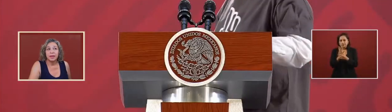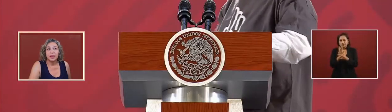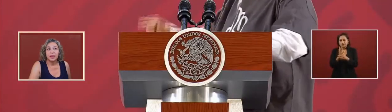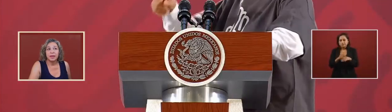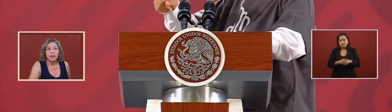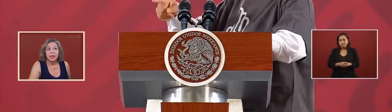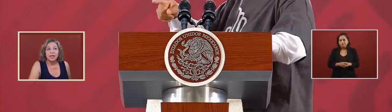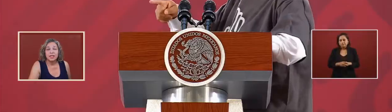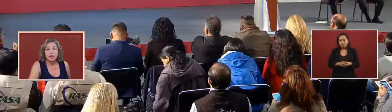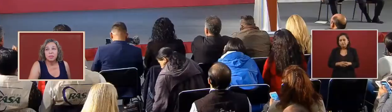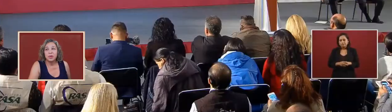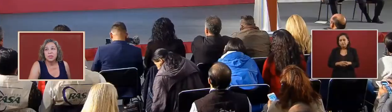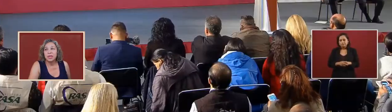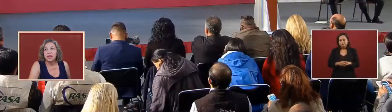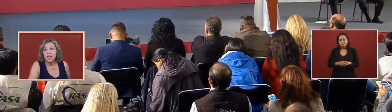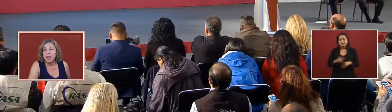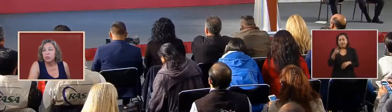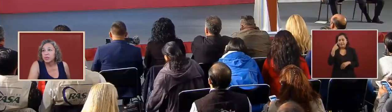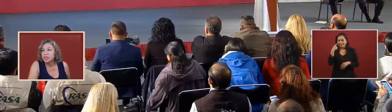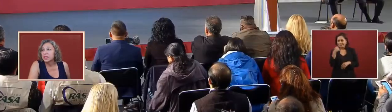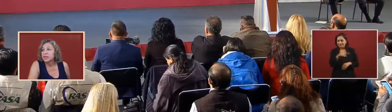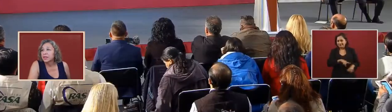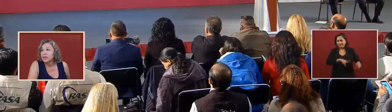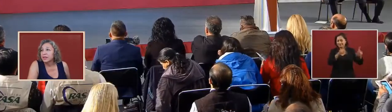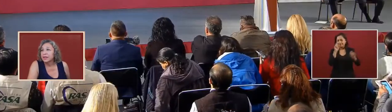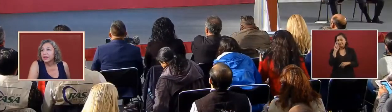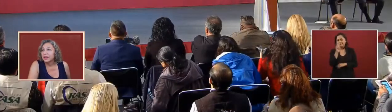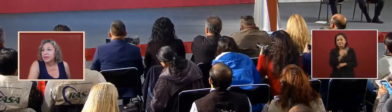supposedly they helped